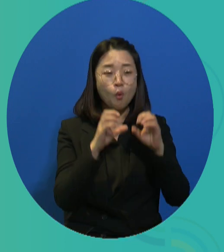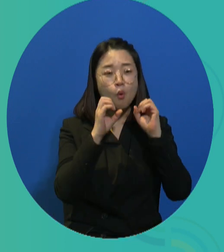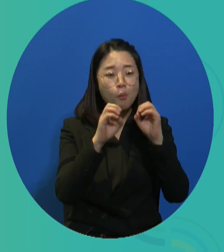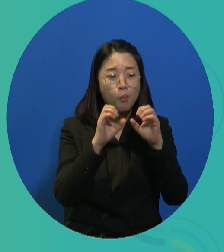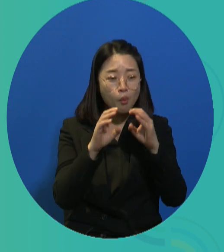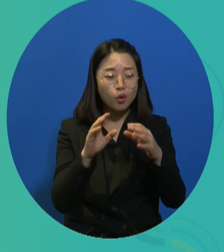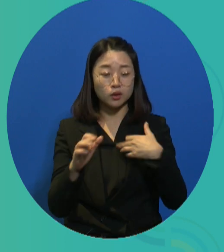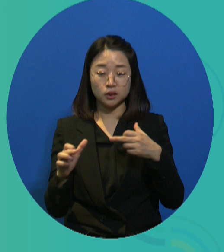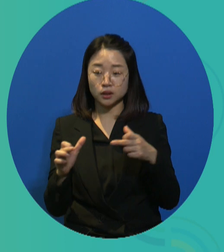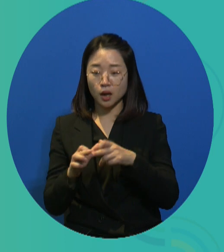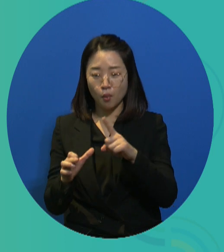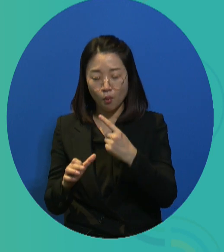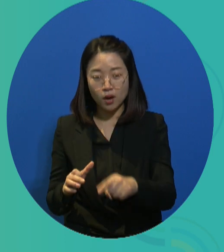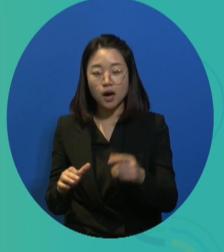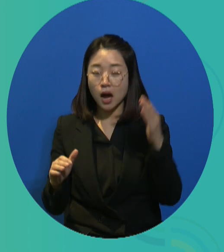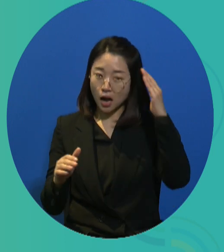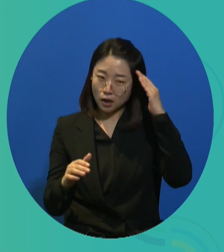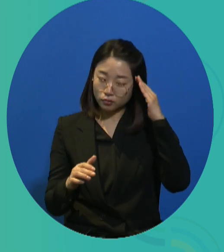persons.